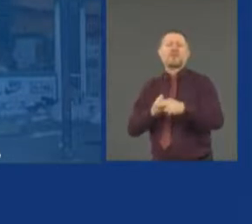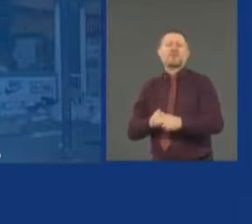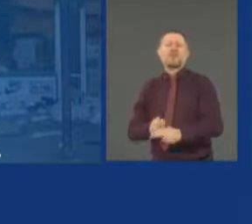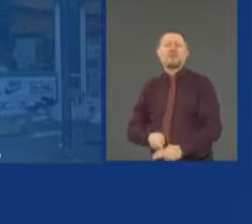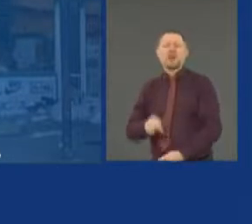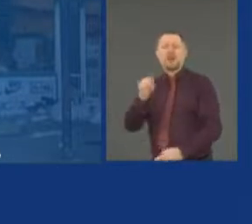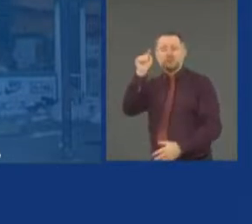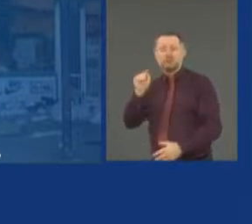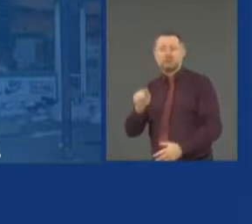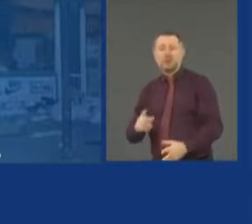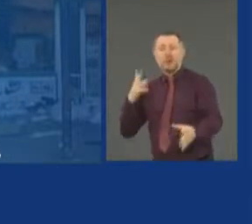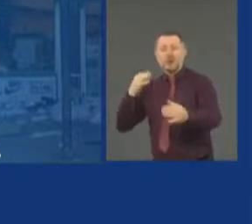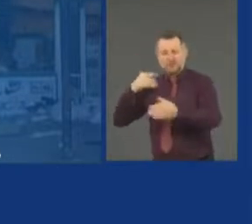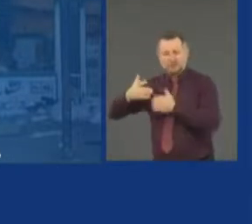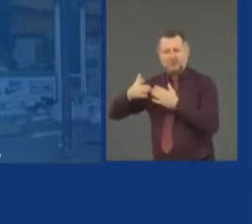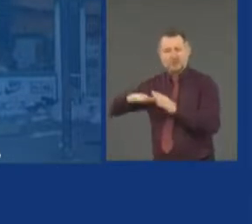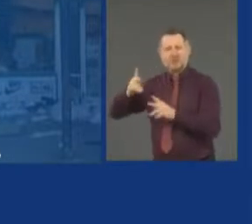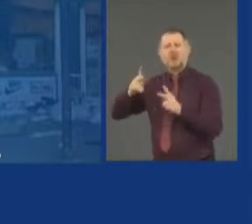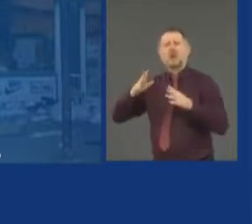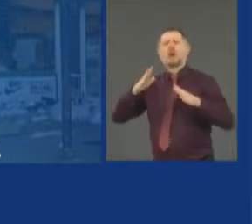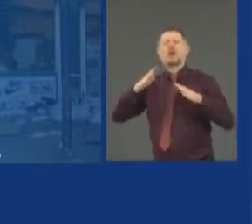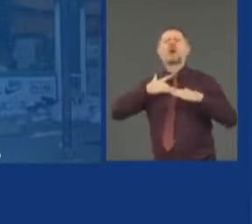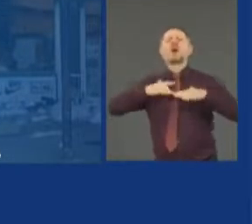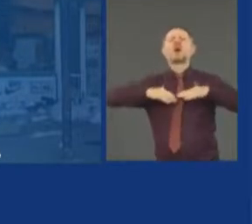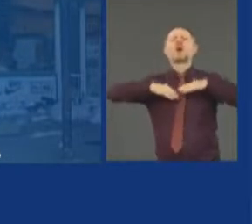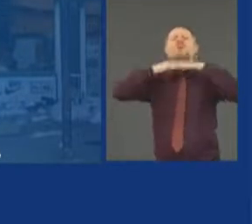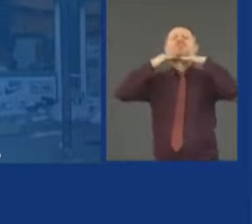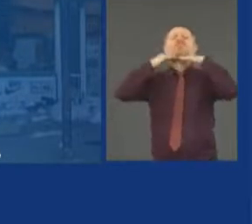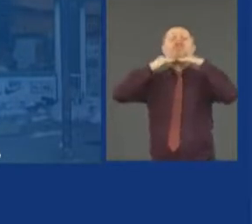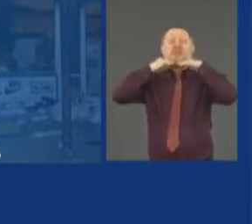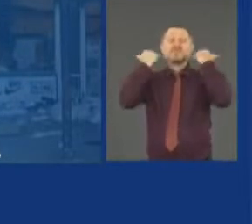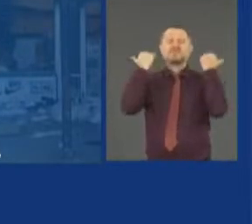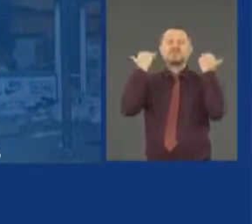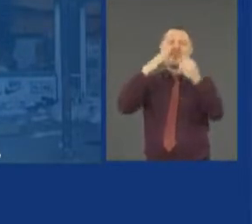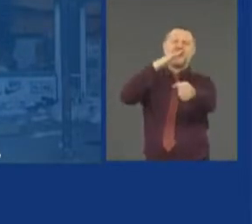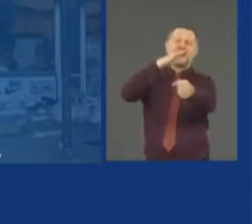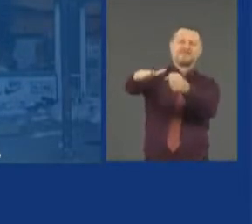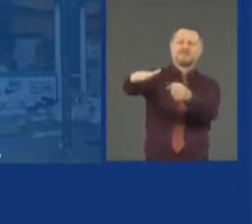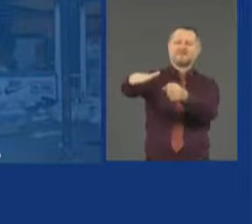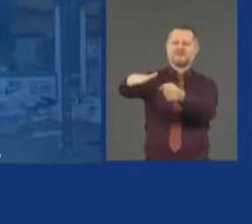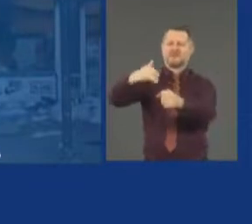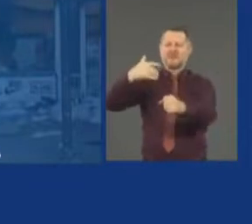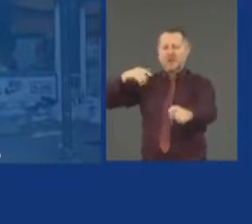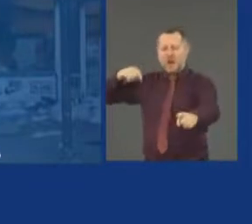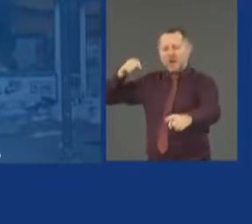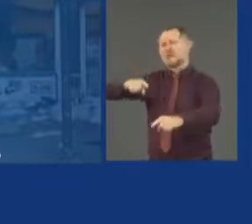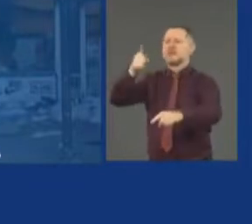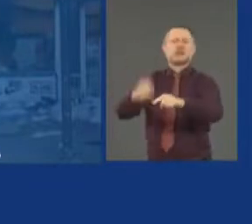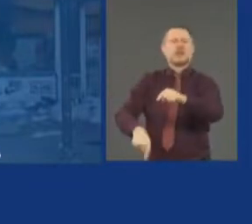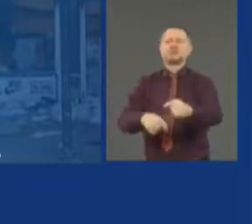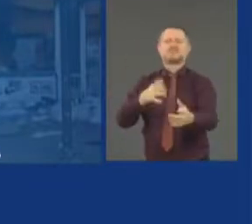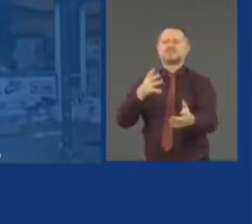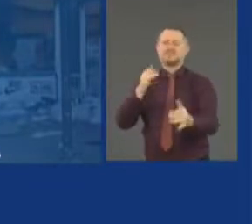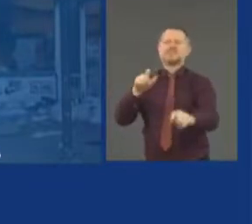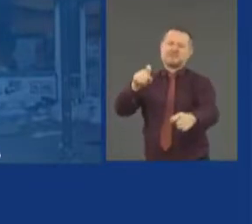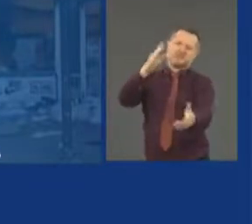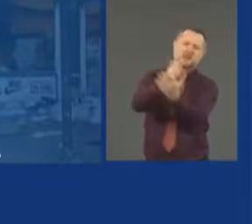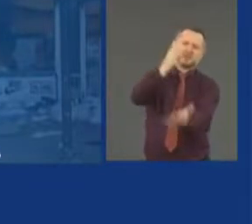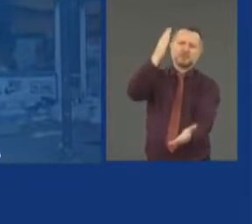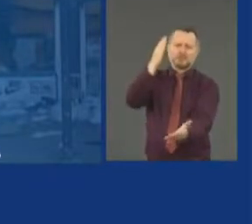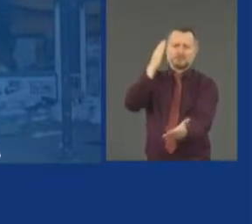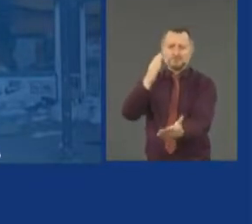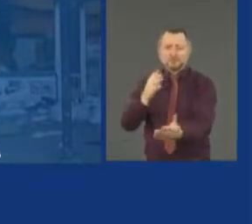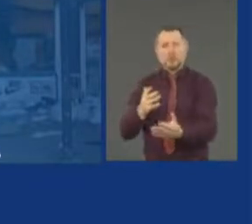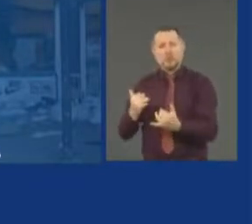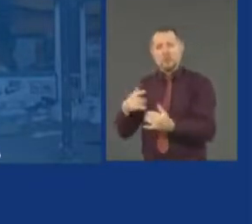I can't believe this is still going on after all of this time. Rightful outrage. And by